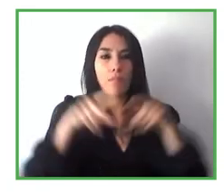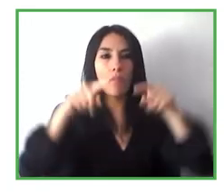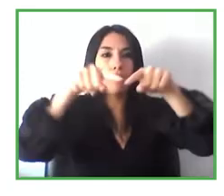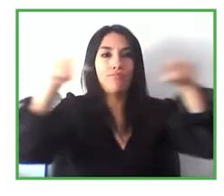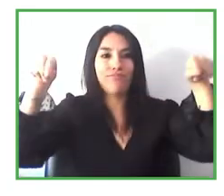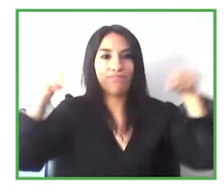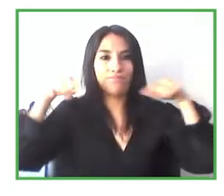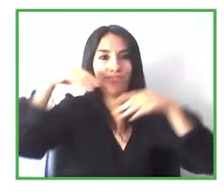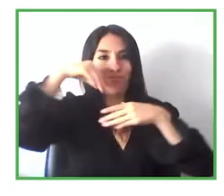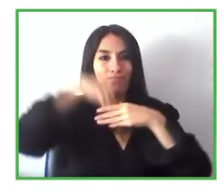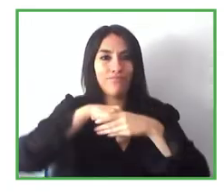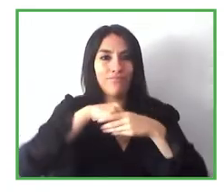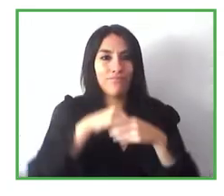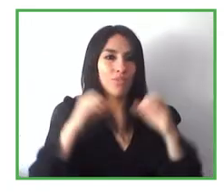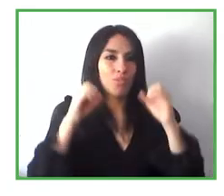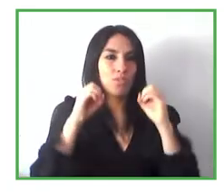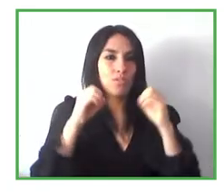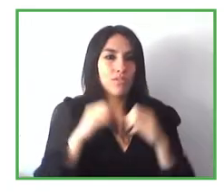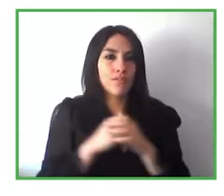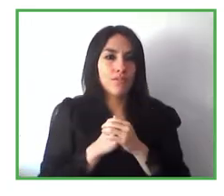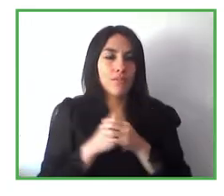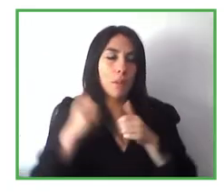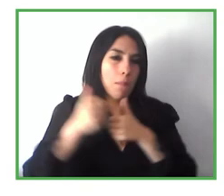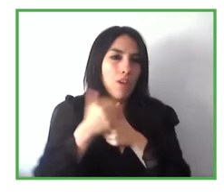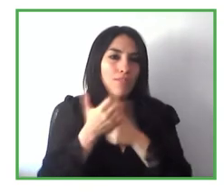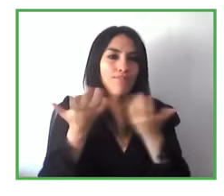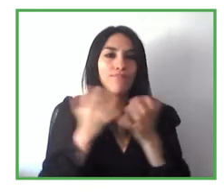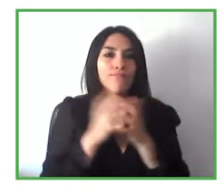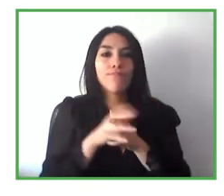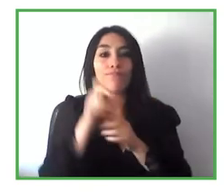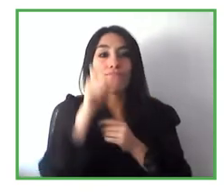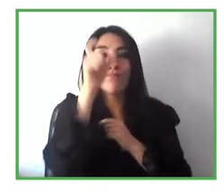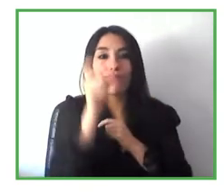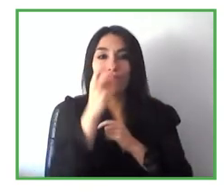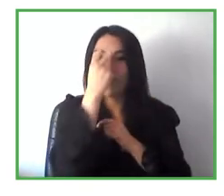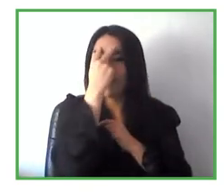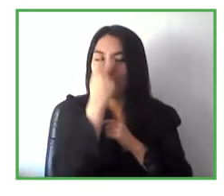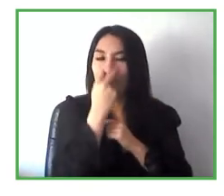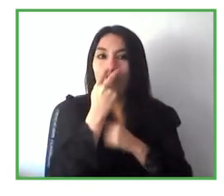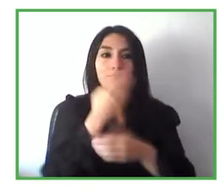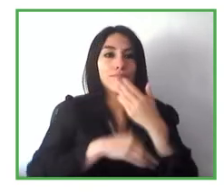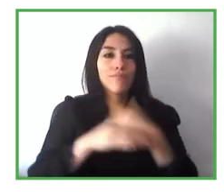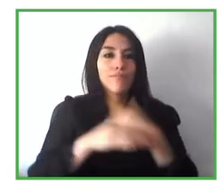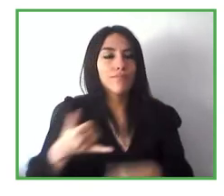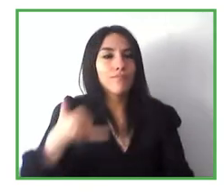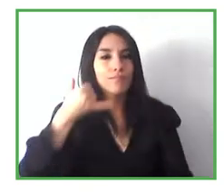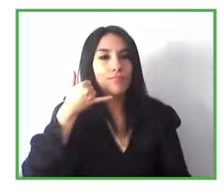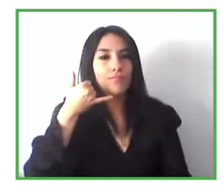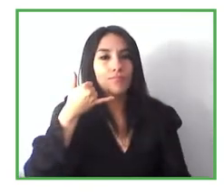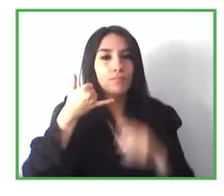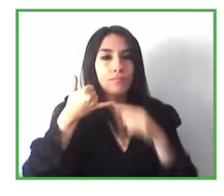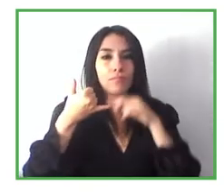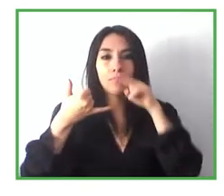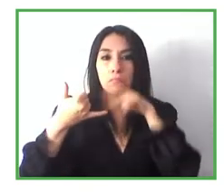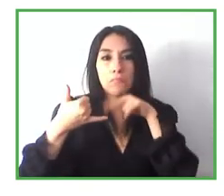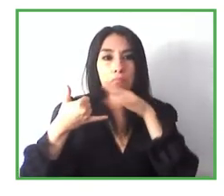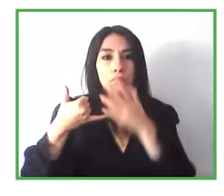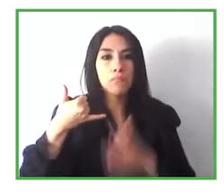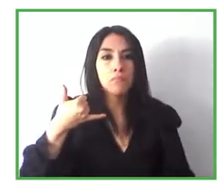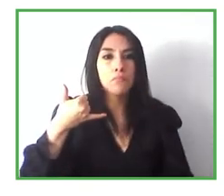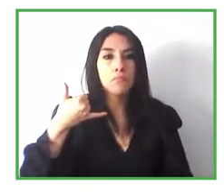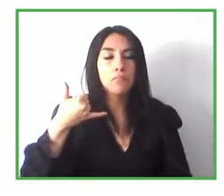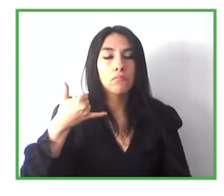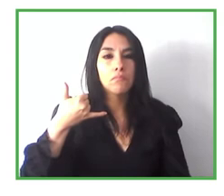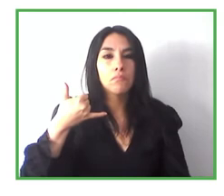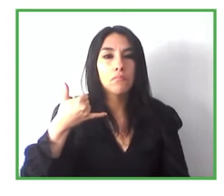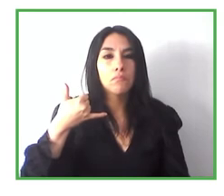a visual impairment, they're just going to get the phone out once they scan around. It's like when you look around, same